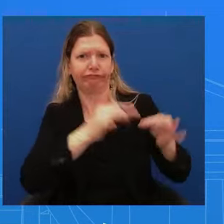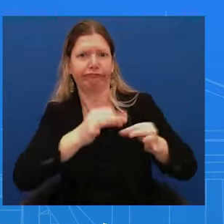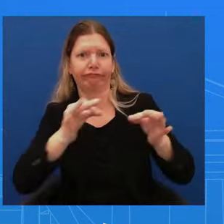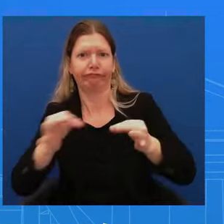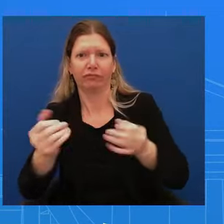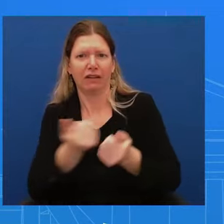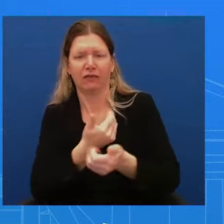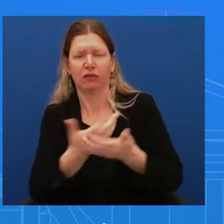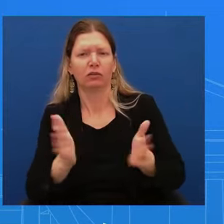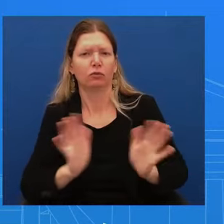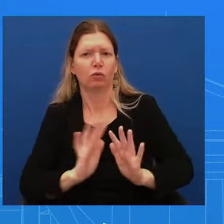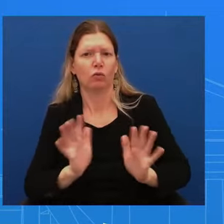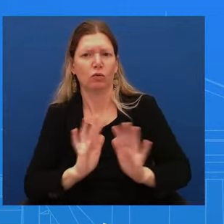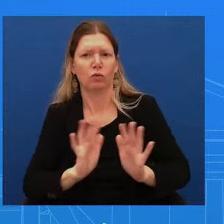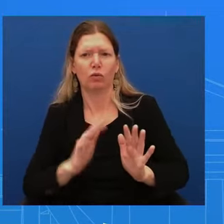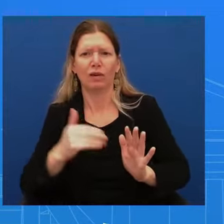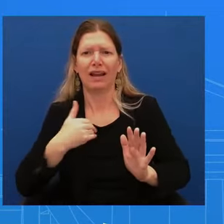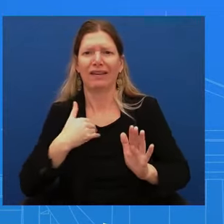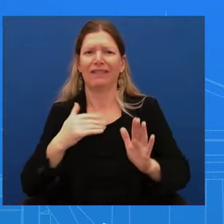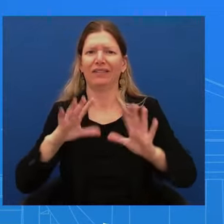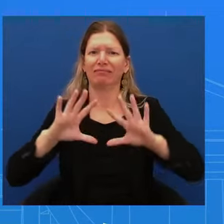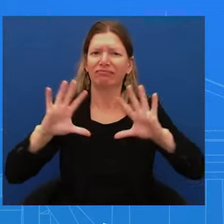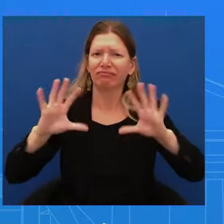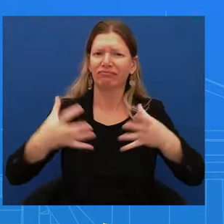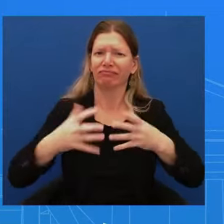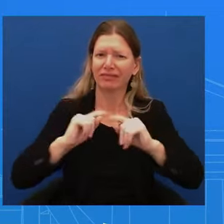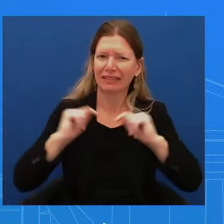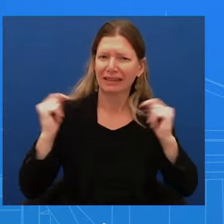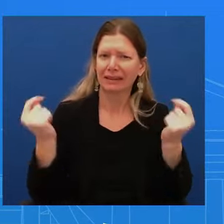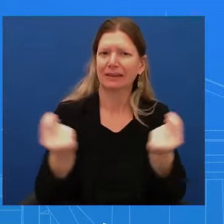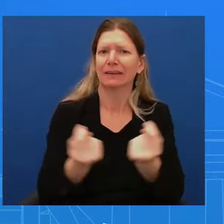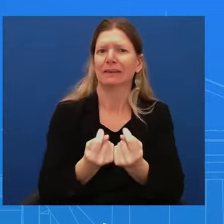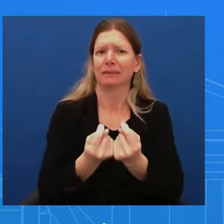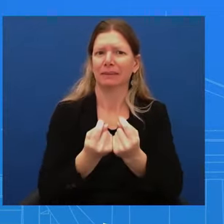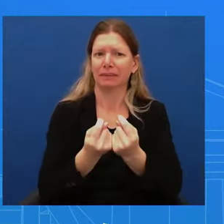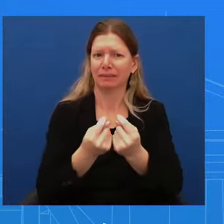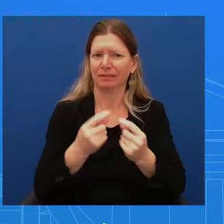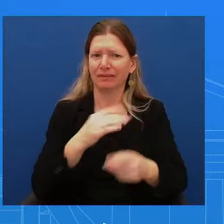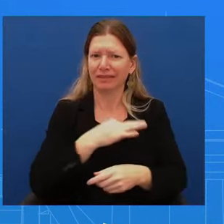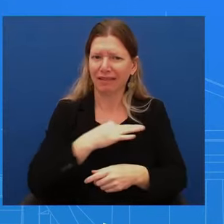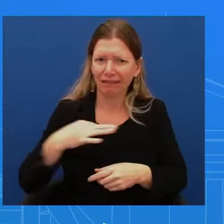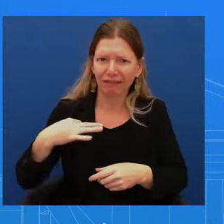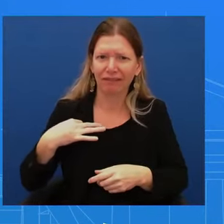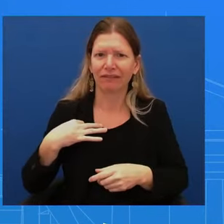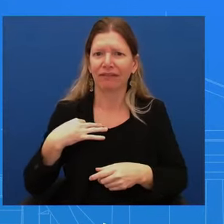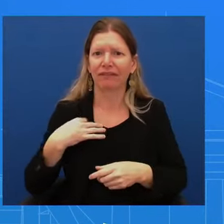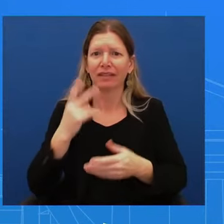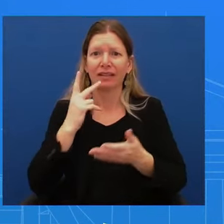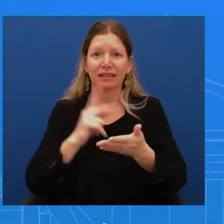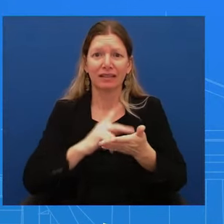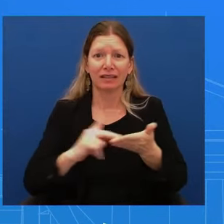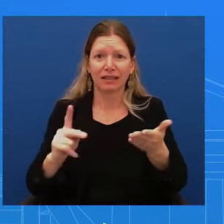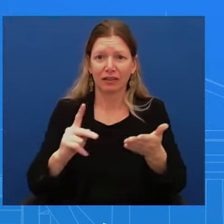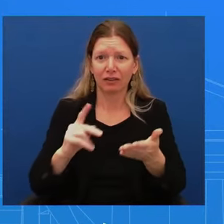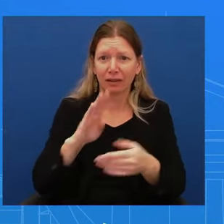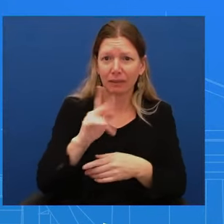middle up and then the cabinet officials, whether it's Secretary Blinken or Secretary Austin, come together as appropriate to make the key decisions, which happened. It